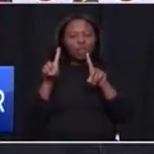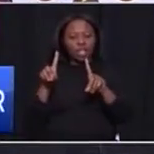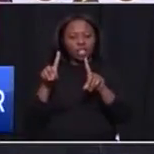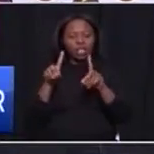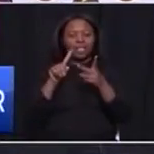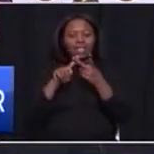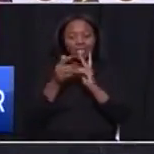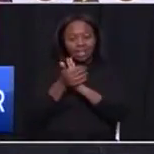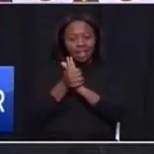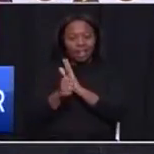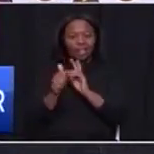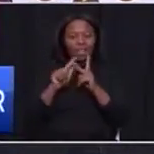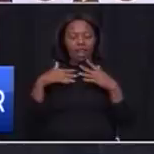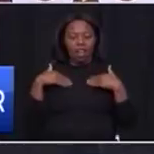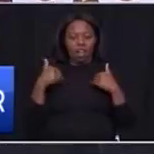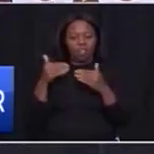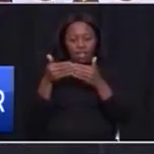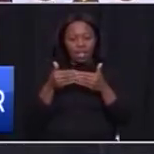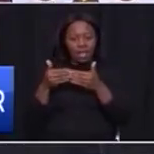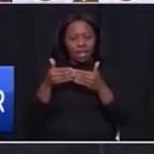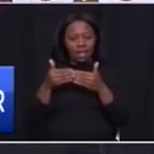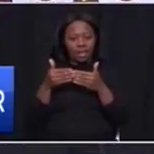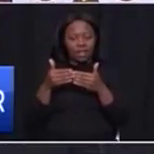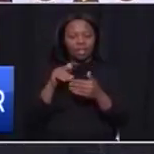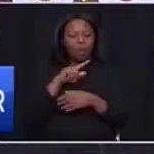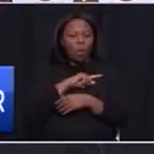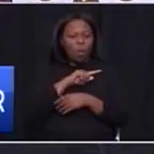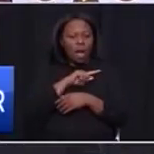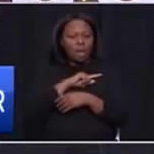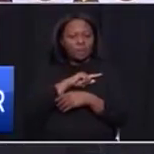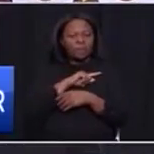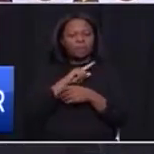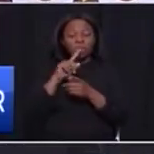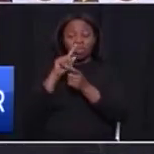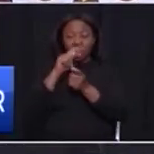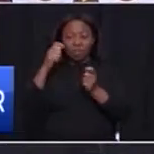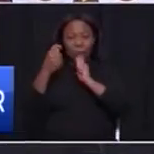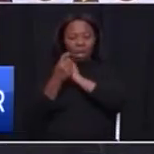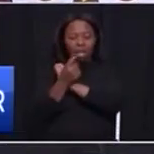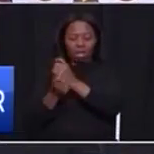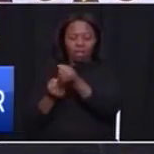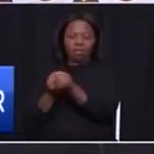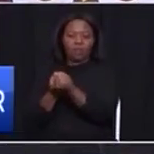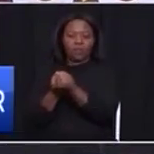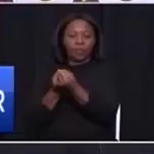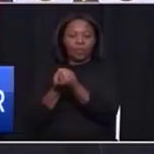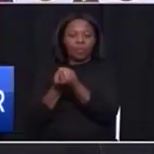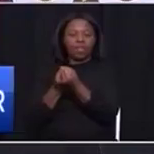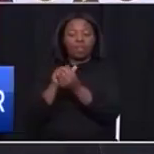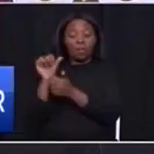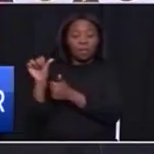healthcare. In order to support our transformation, modernization and re-industrialization program,